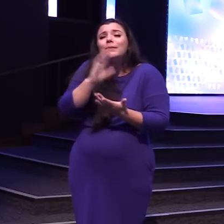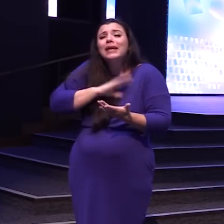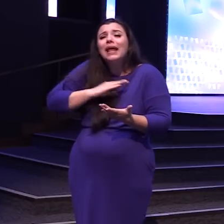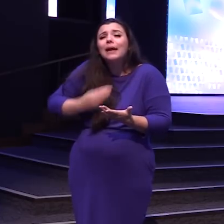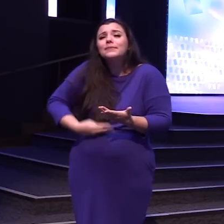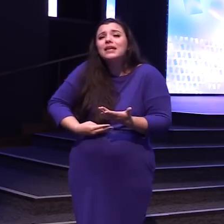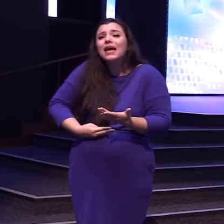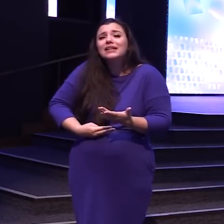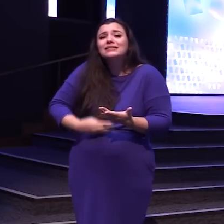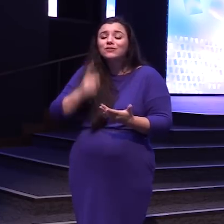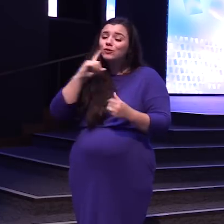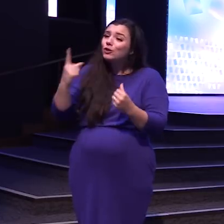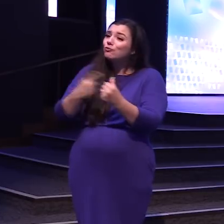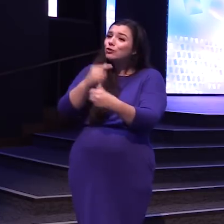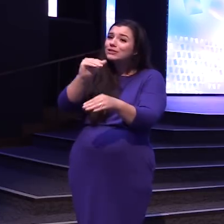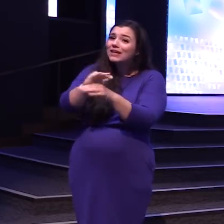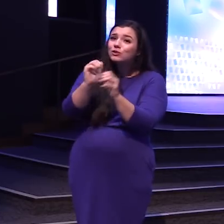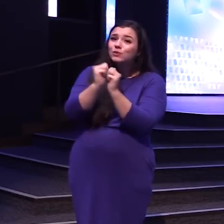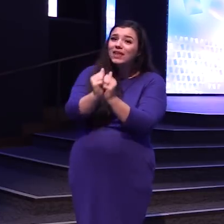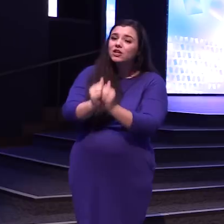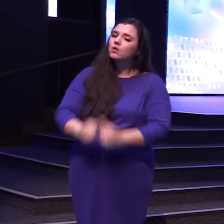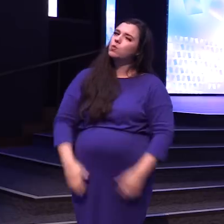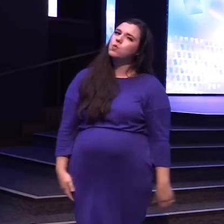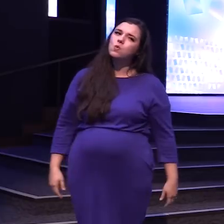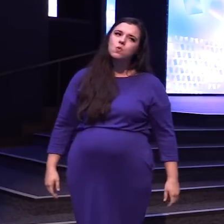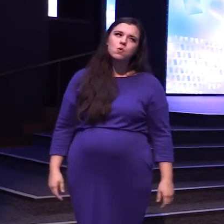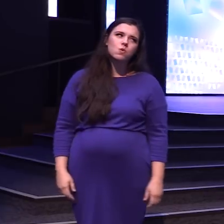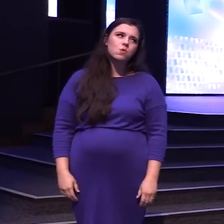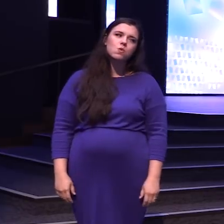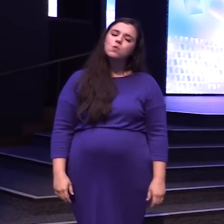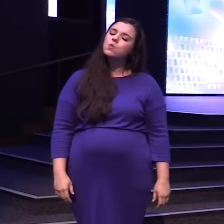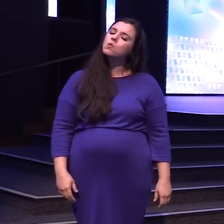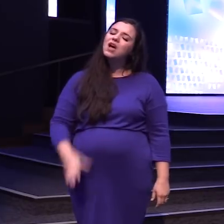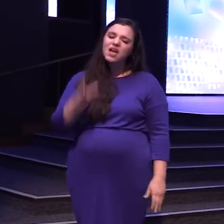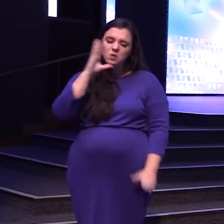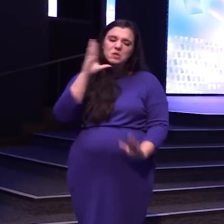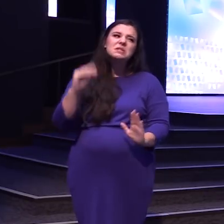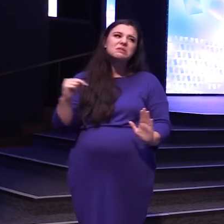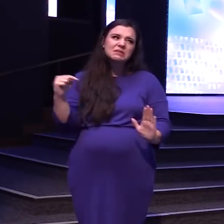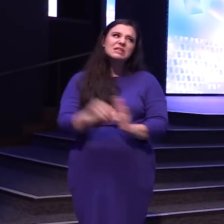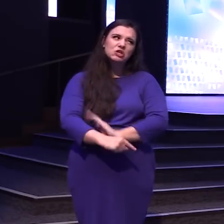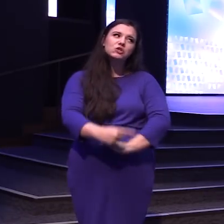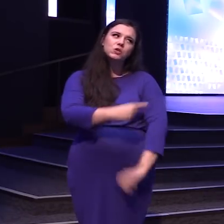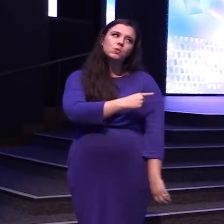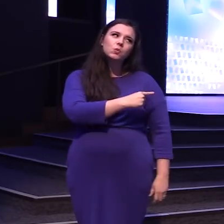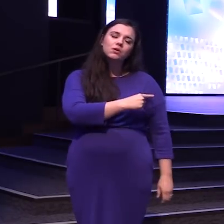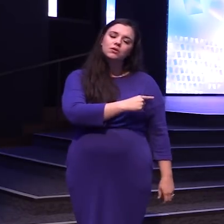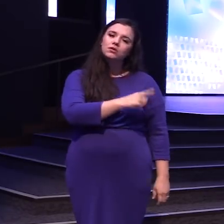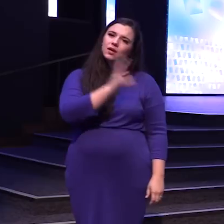On our first night together I will kill you